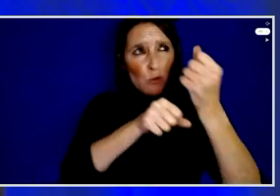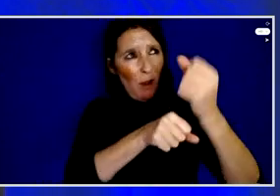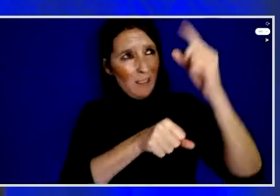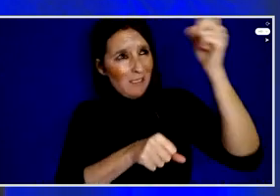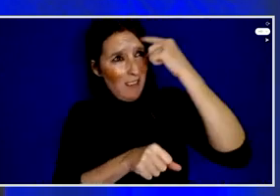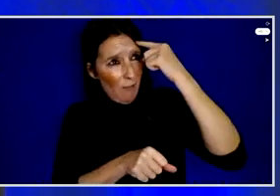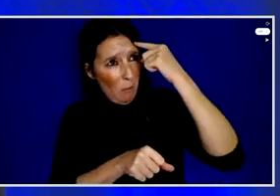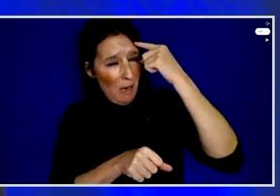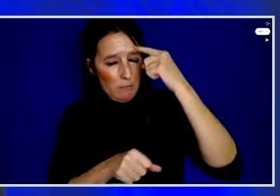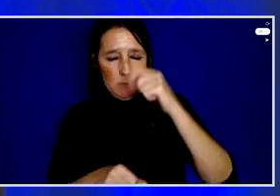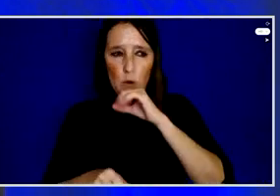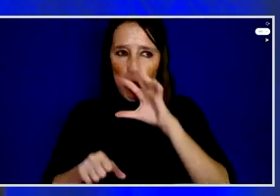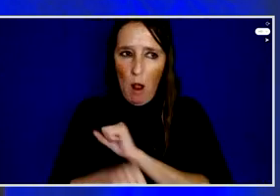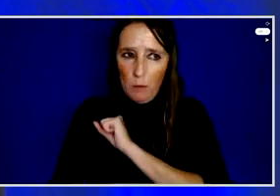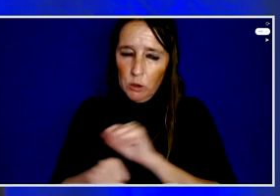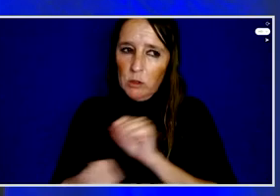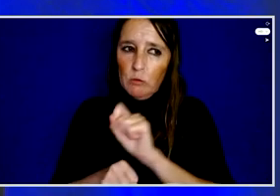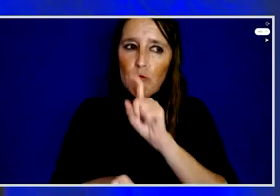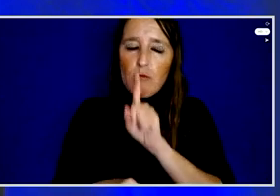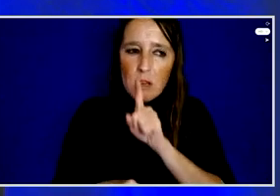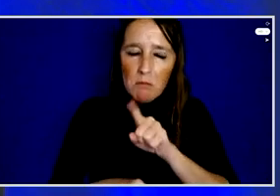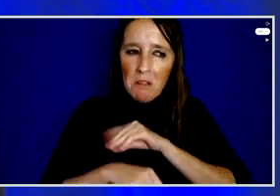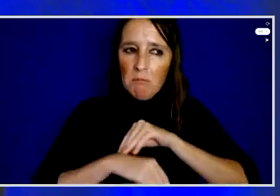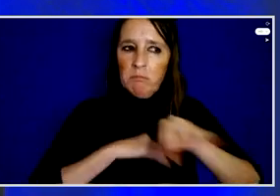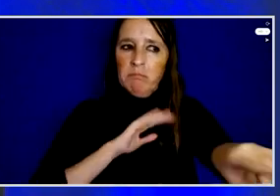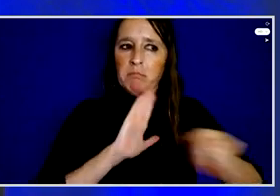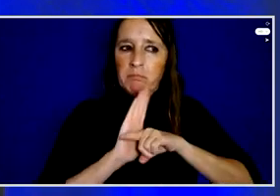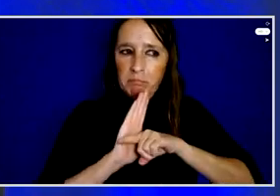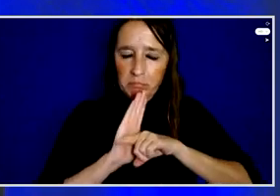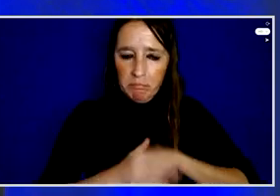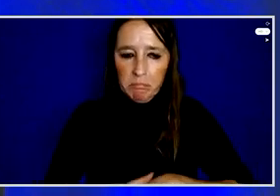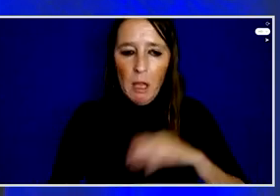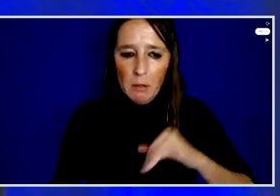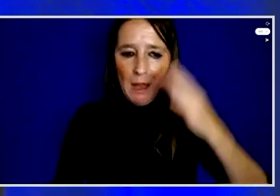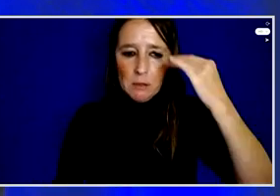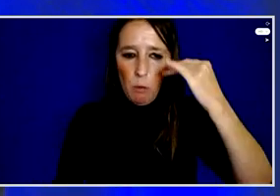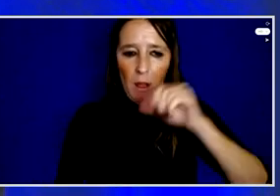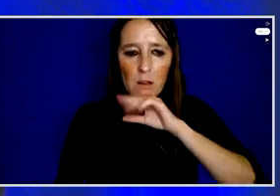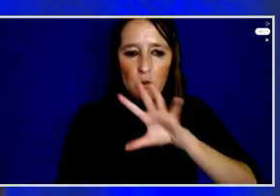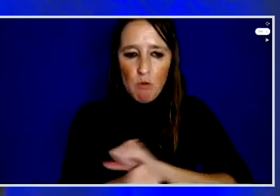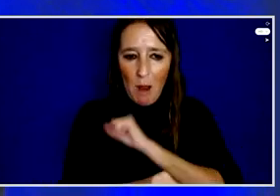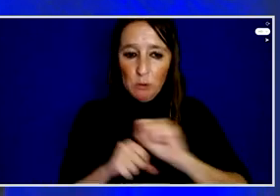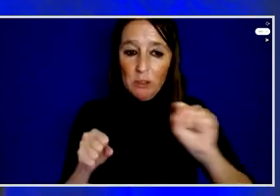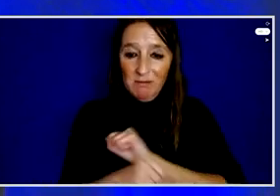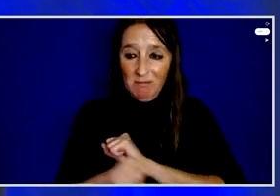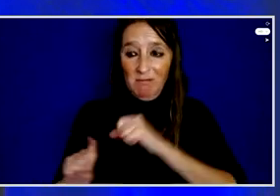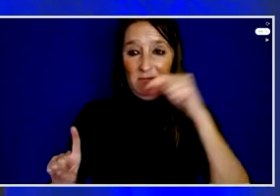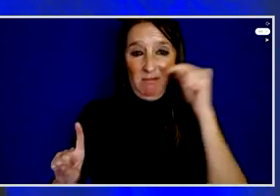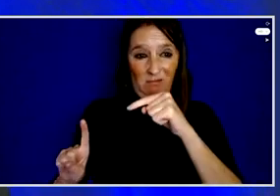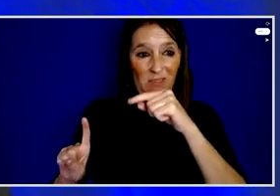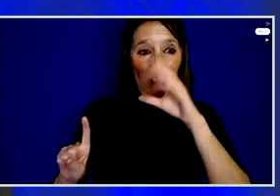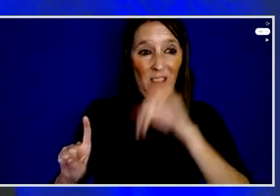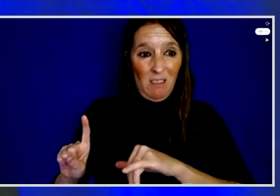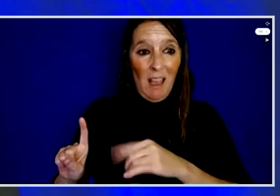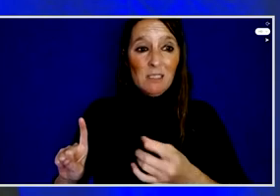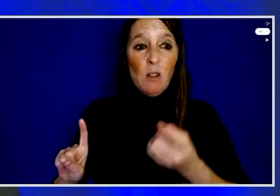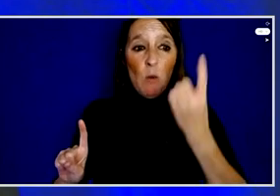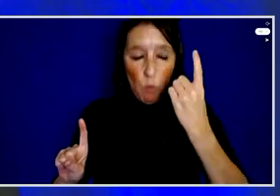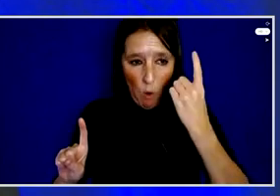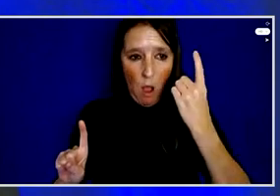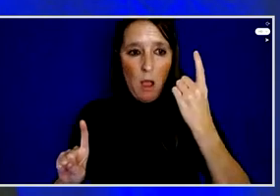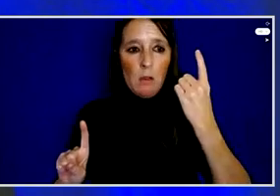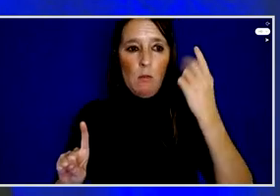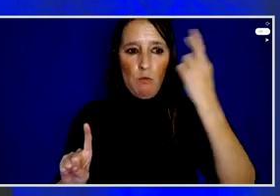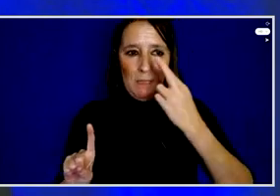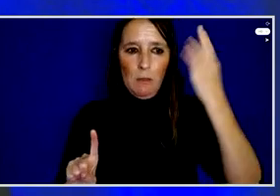That's one of the reasons why corruption was one of the pillars of the Summit for Democracy that we had last year, and